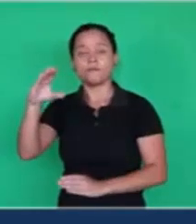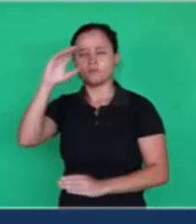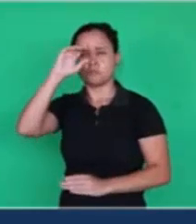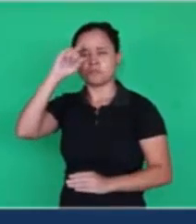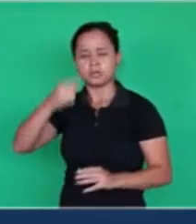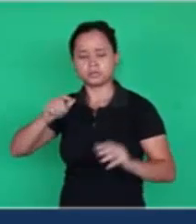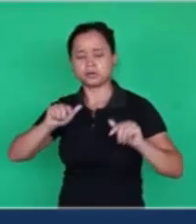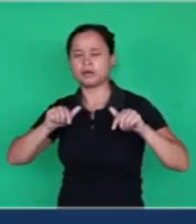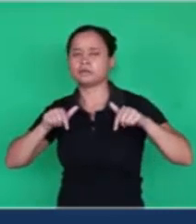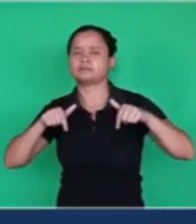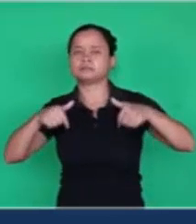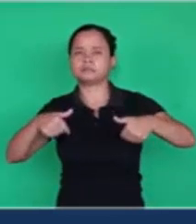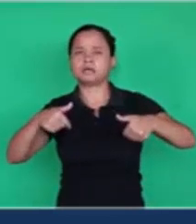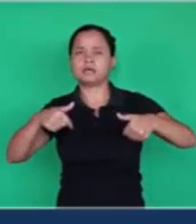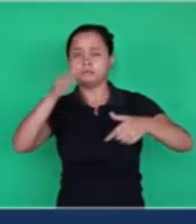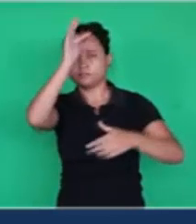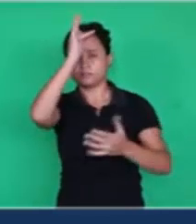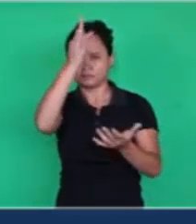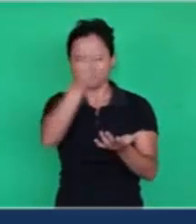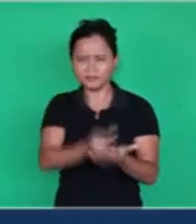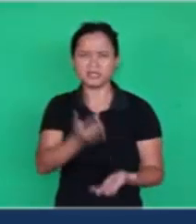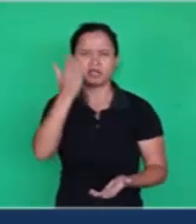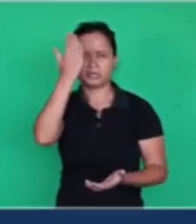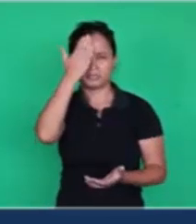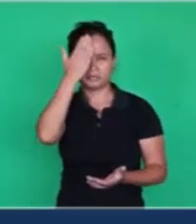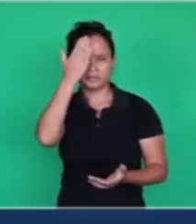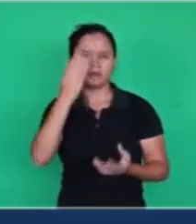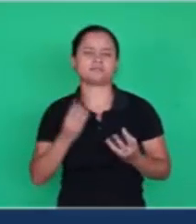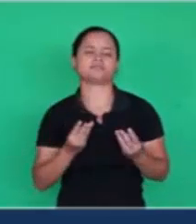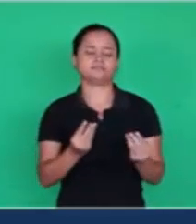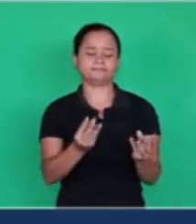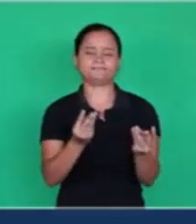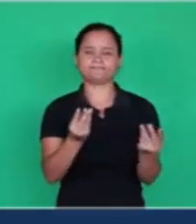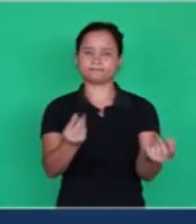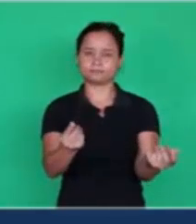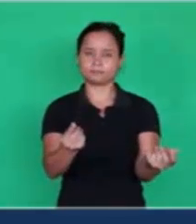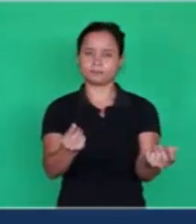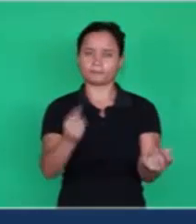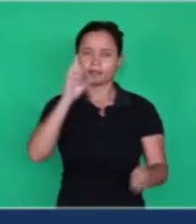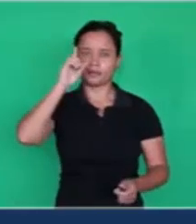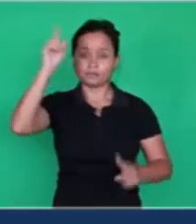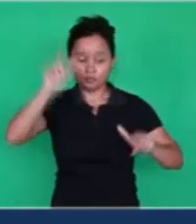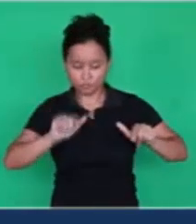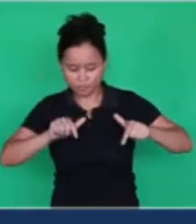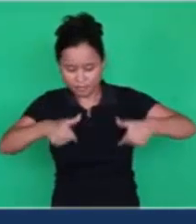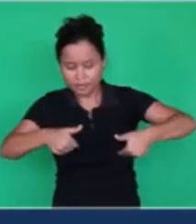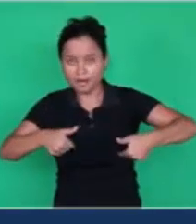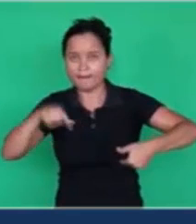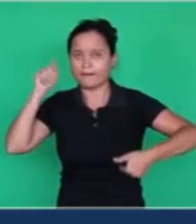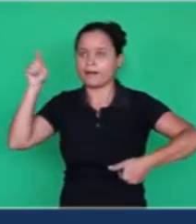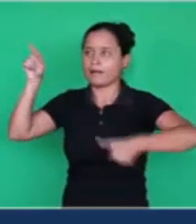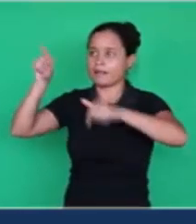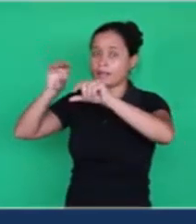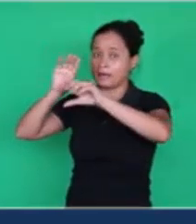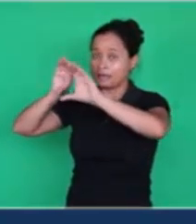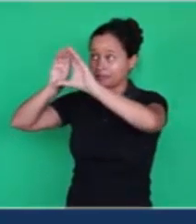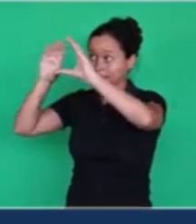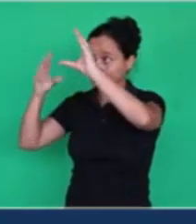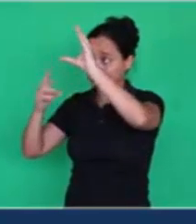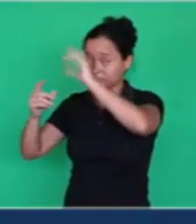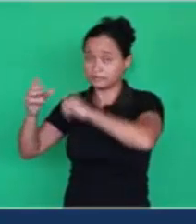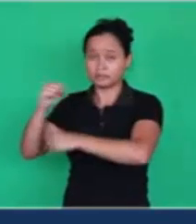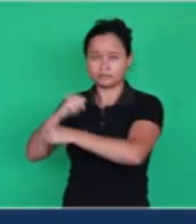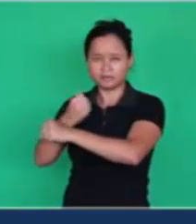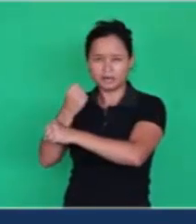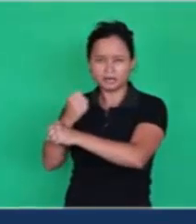understand that it is substance. God manifests Himself in the creative work, not as